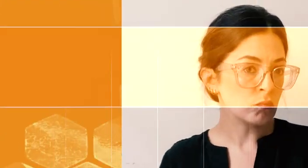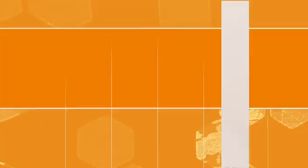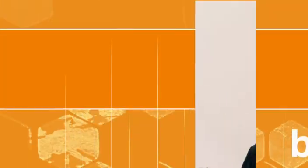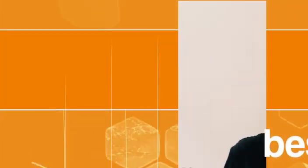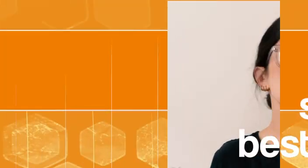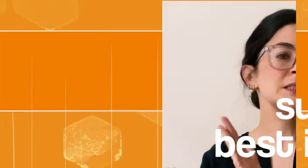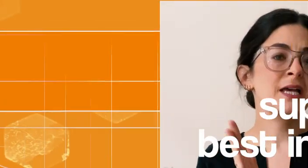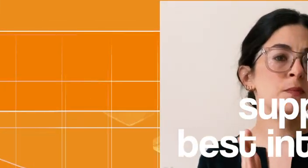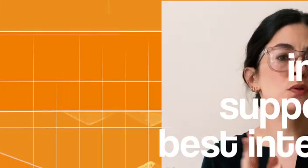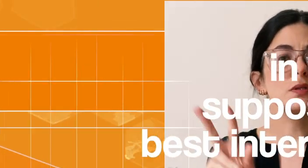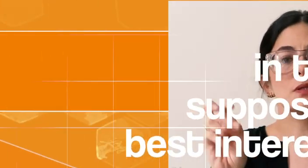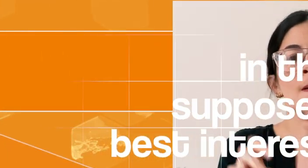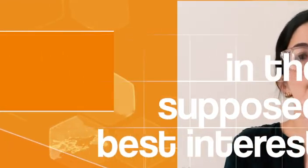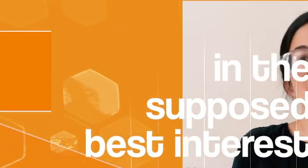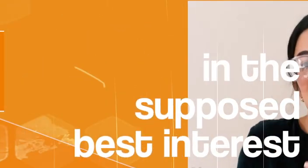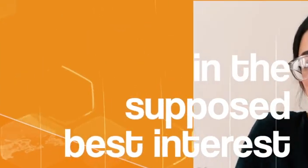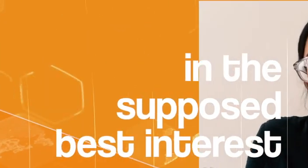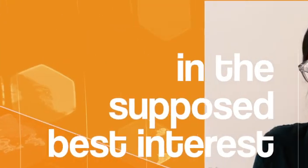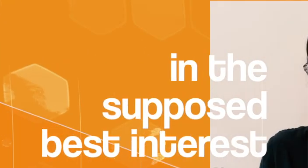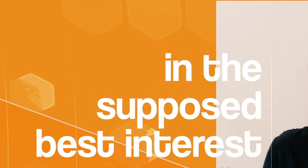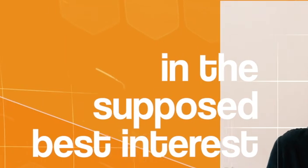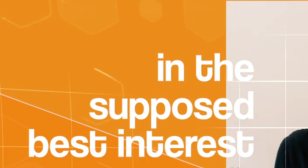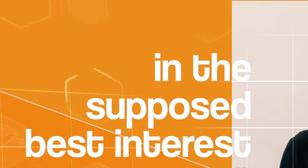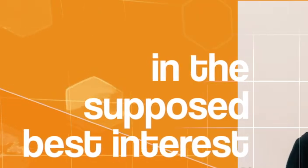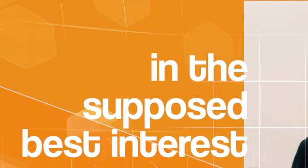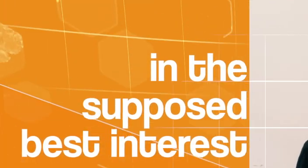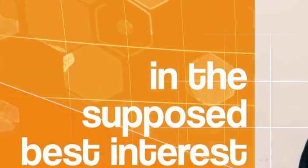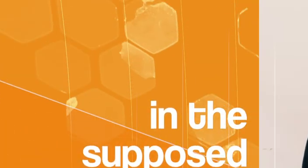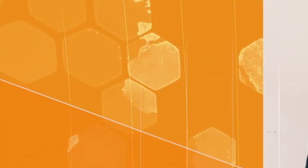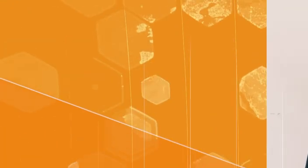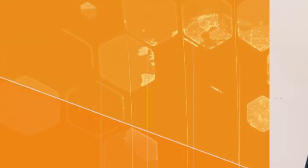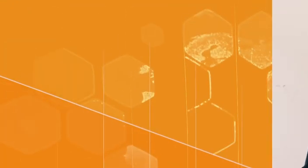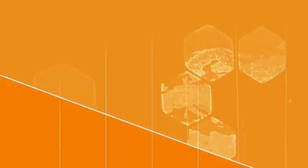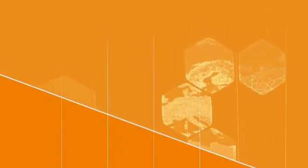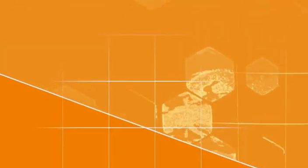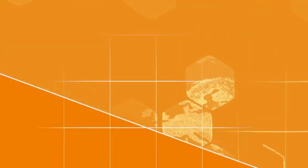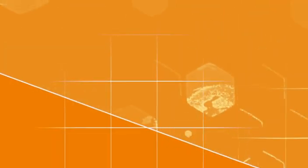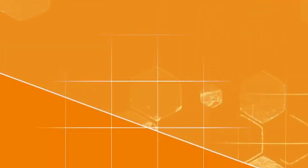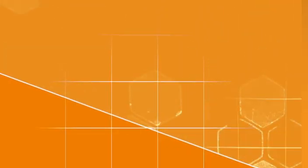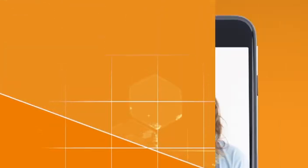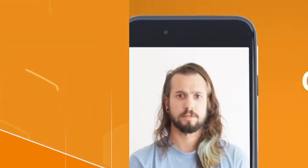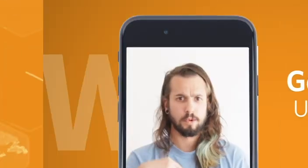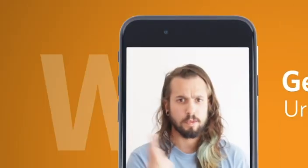sterilizations, and other procedures in the supposed best interest of persons with disabilities.